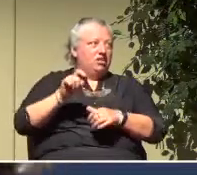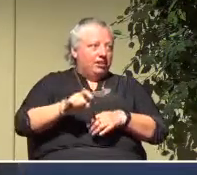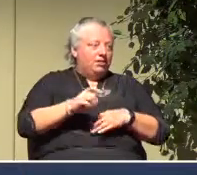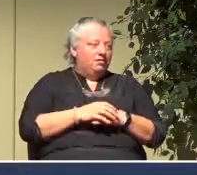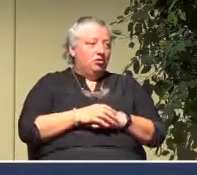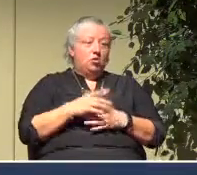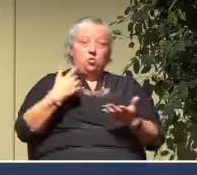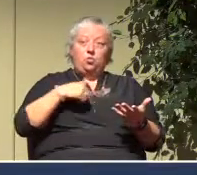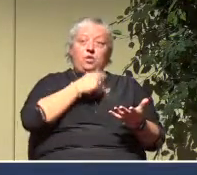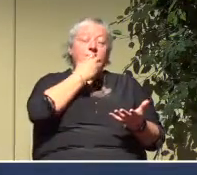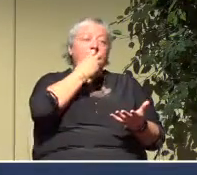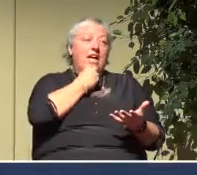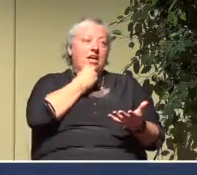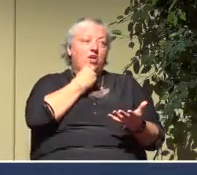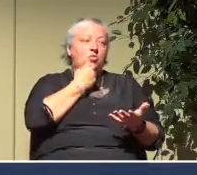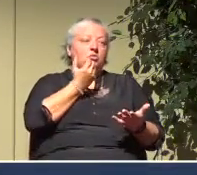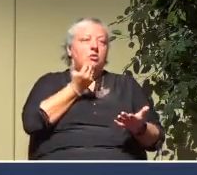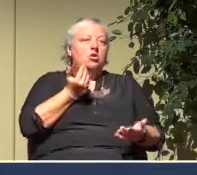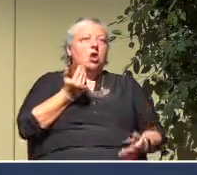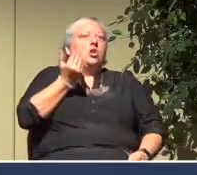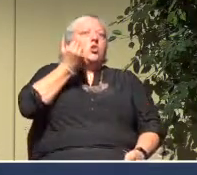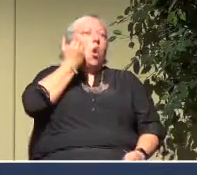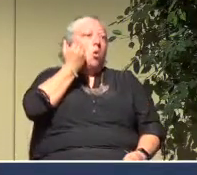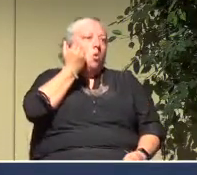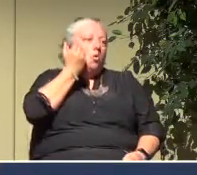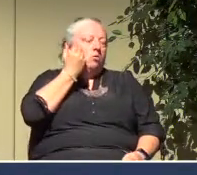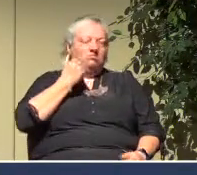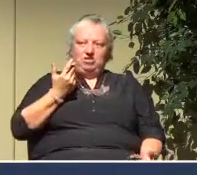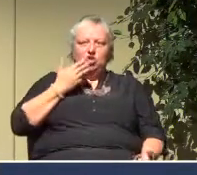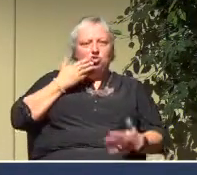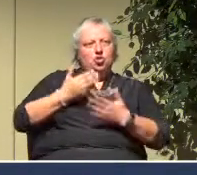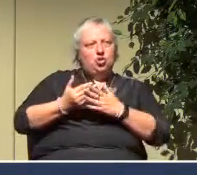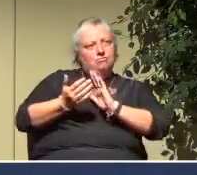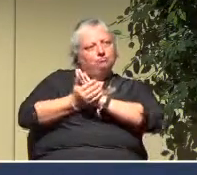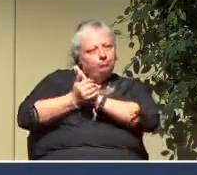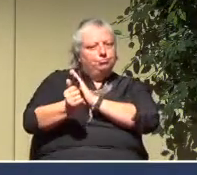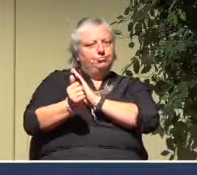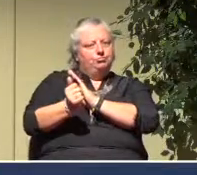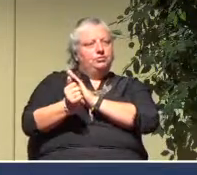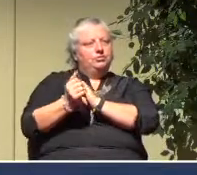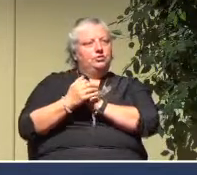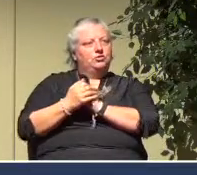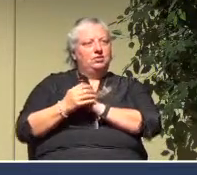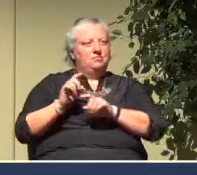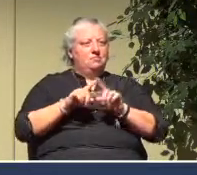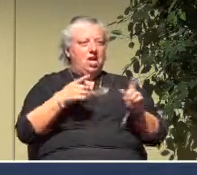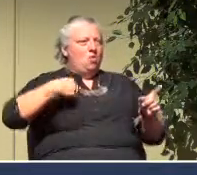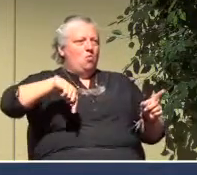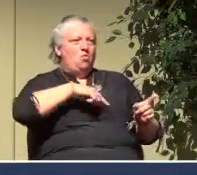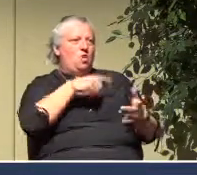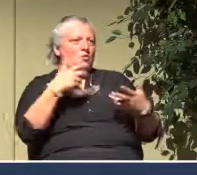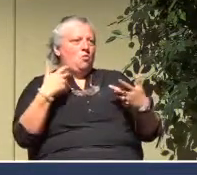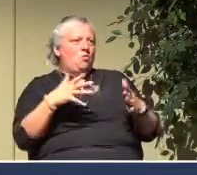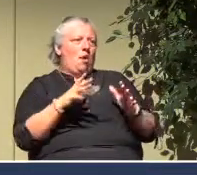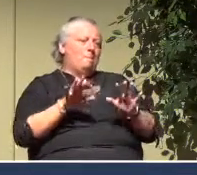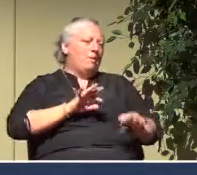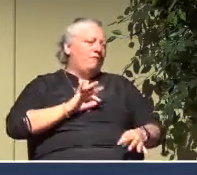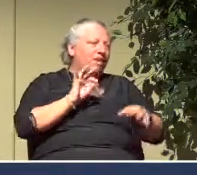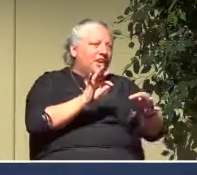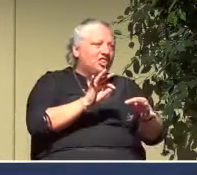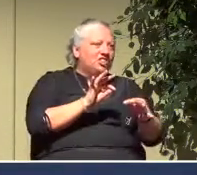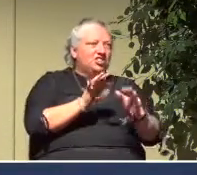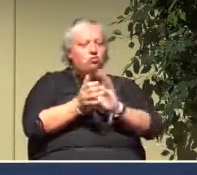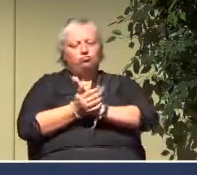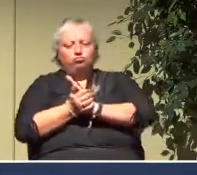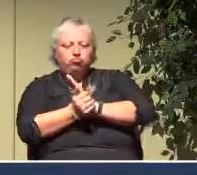We value competency. It's good to be good at what you're doing. But we're not looking for perfection and you don't always have